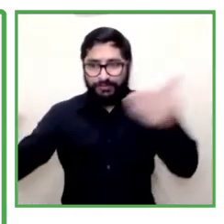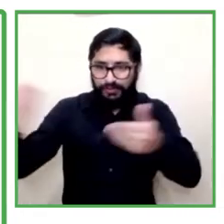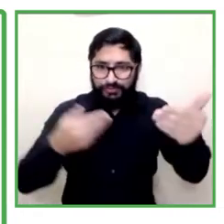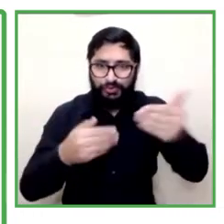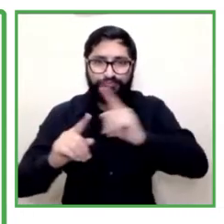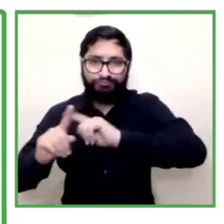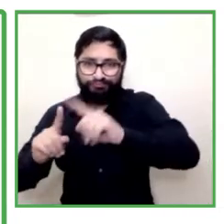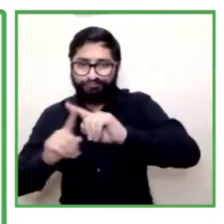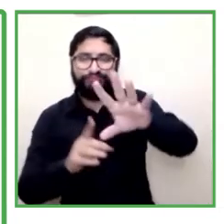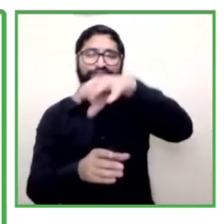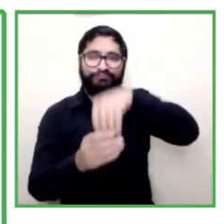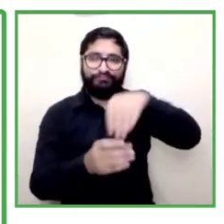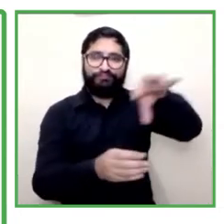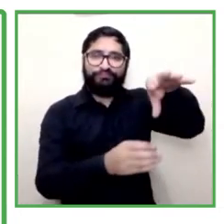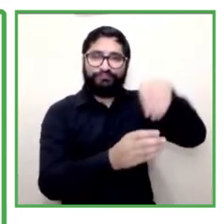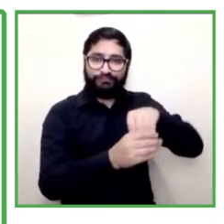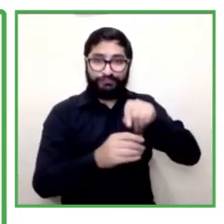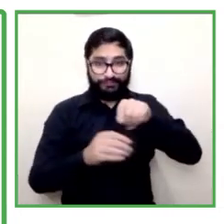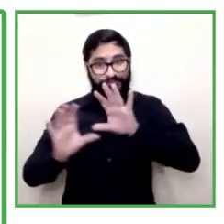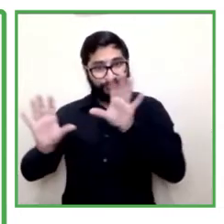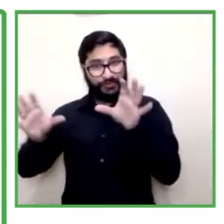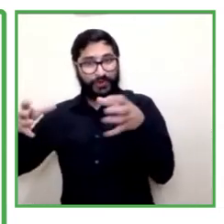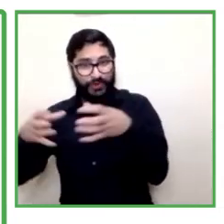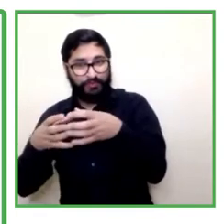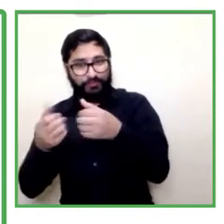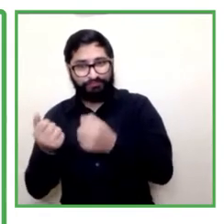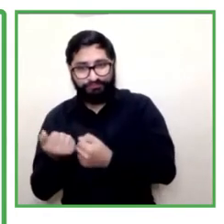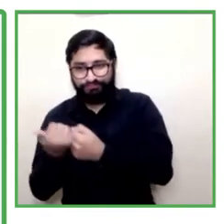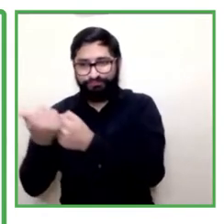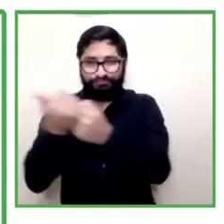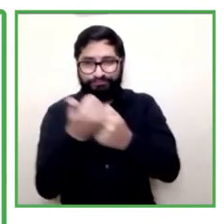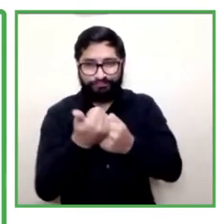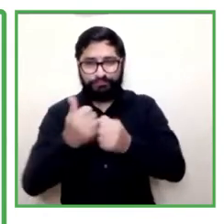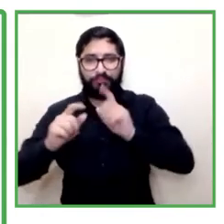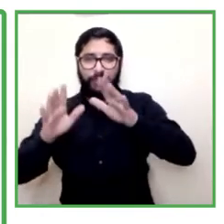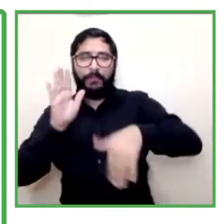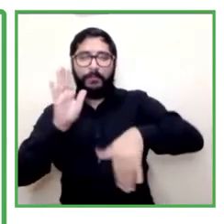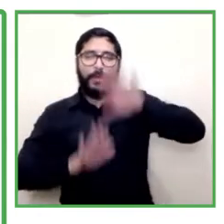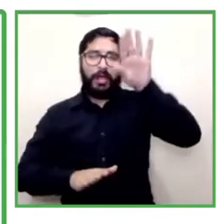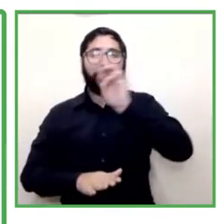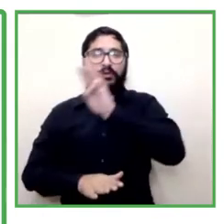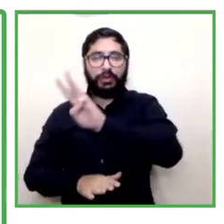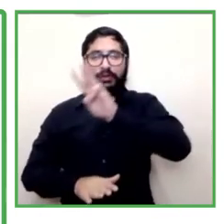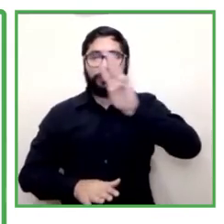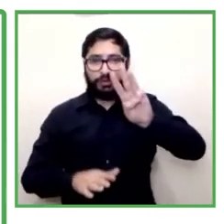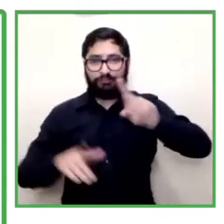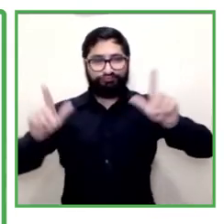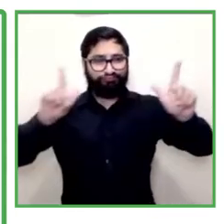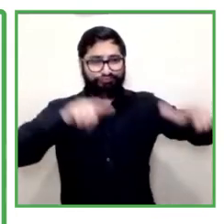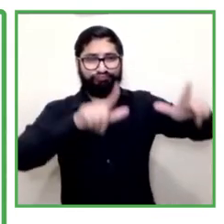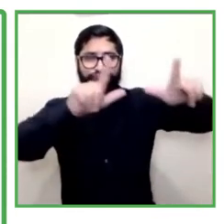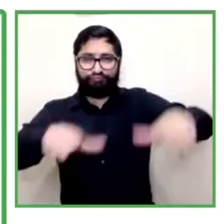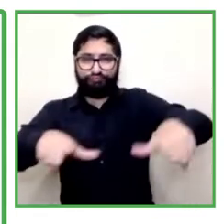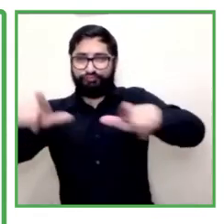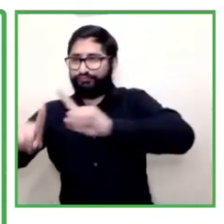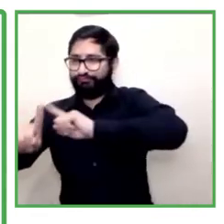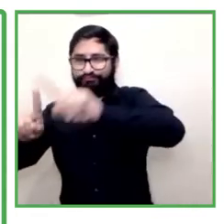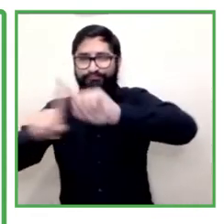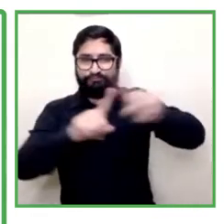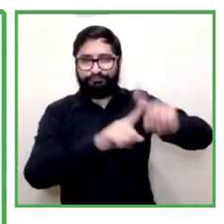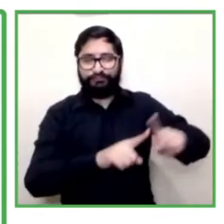and the different offers and we have on a national level 33 employment offices